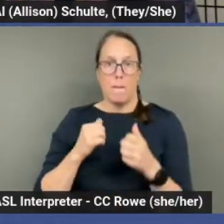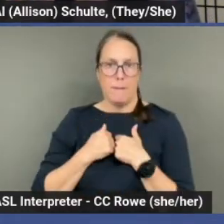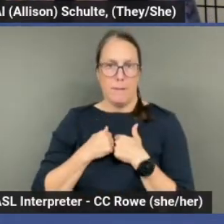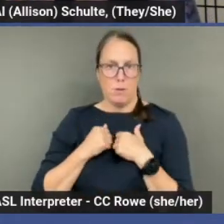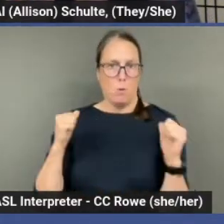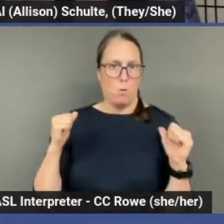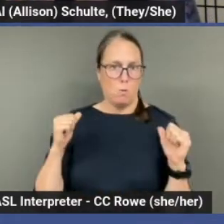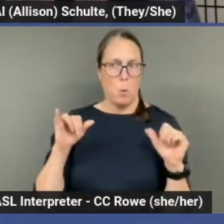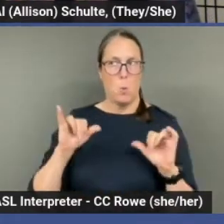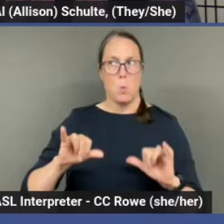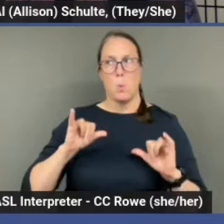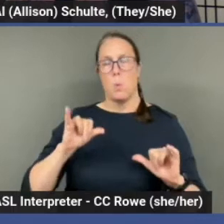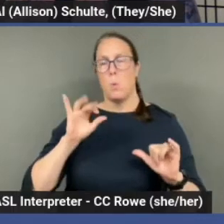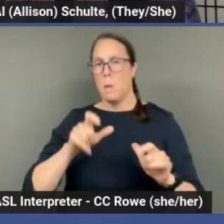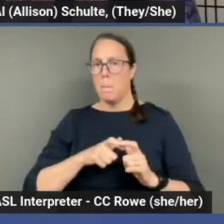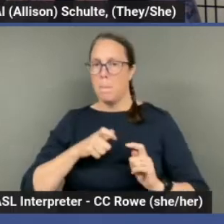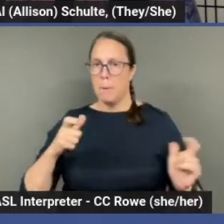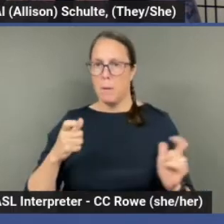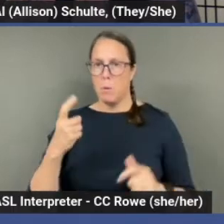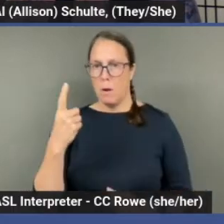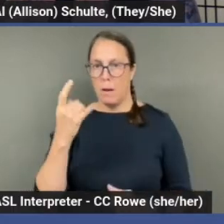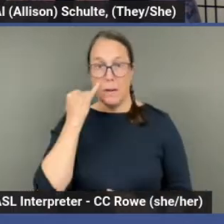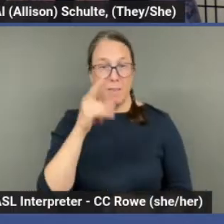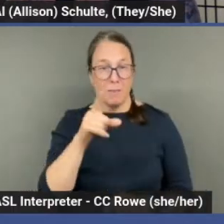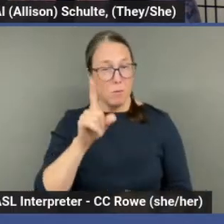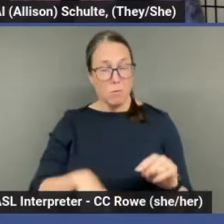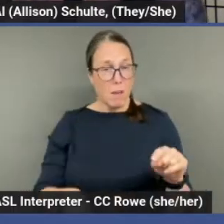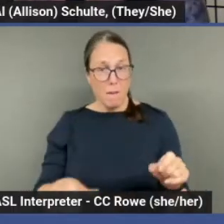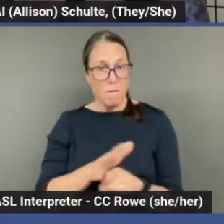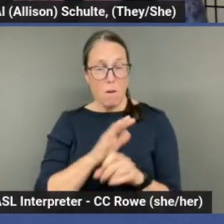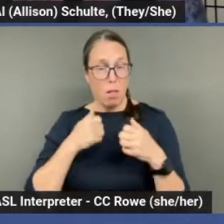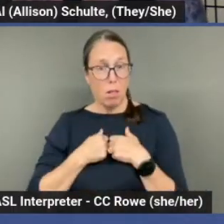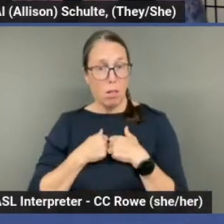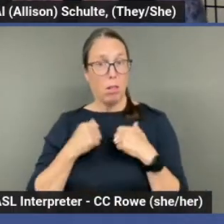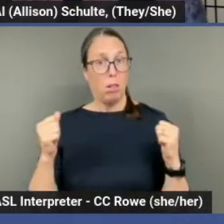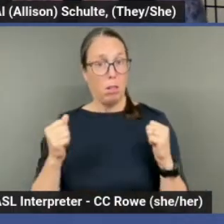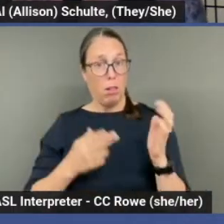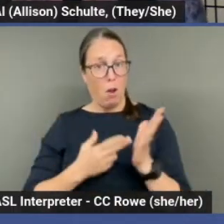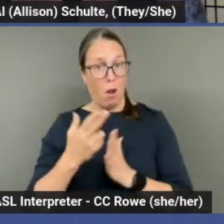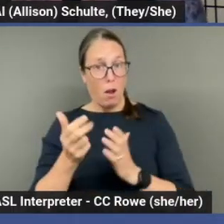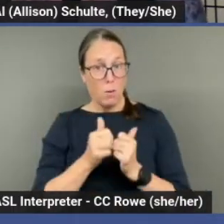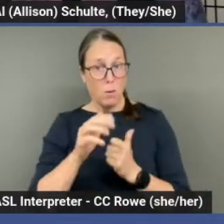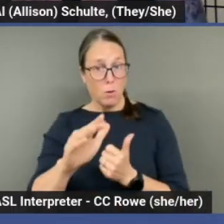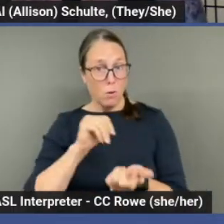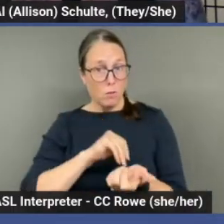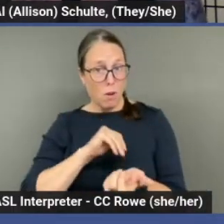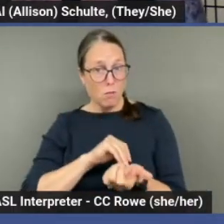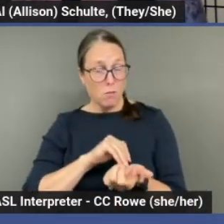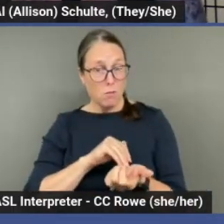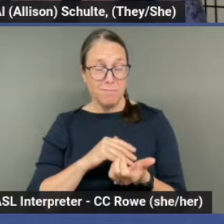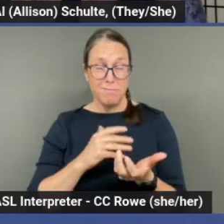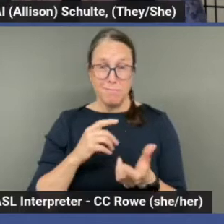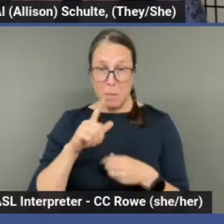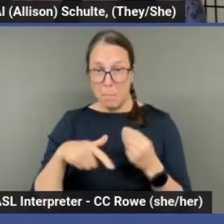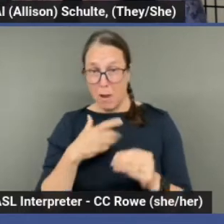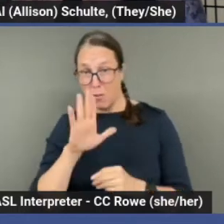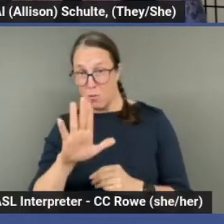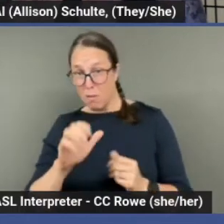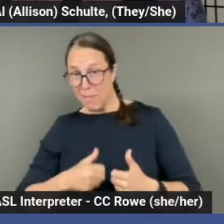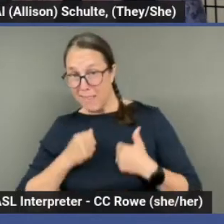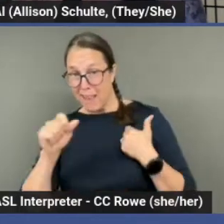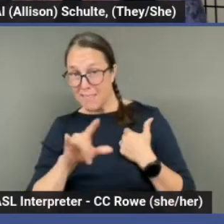also a big one. Um, if you can't be fully open and honest with your healthcare provider about your